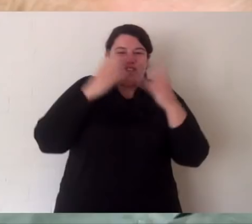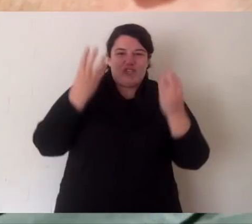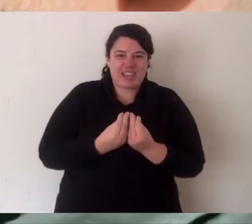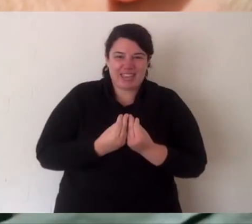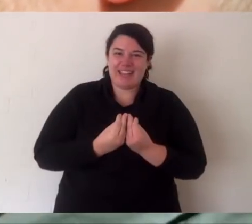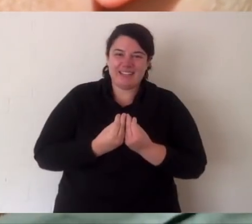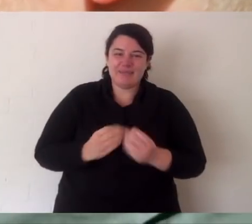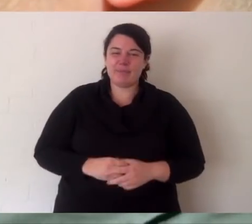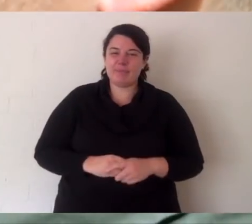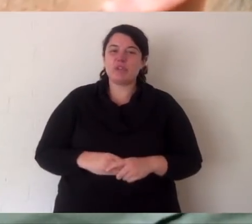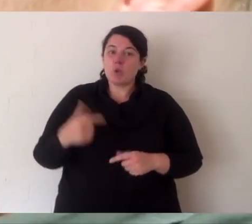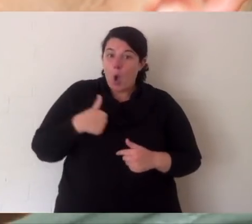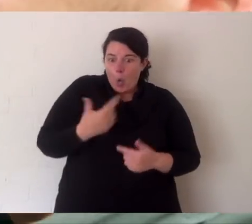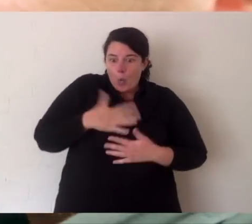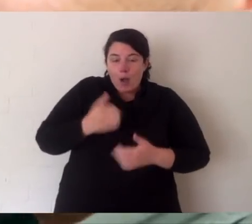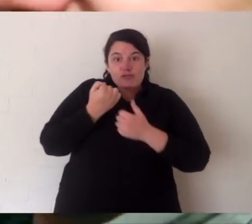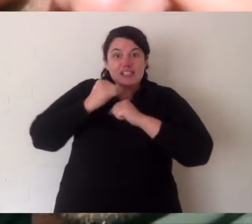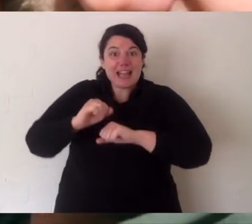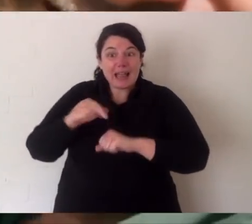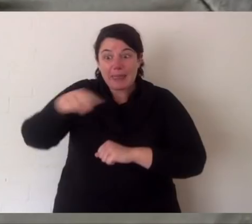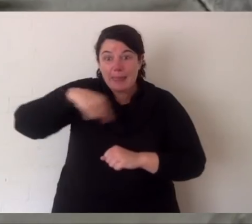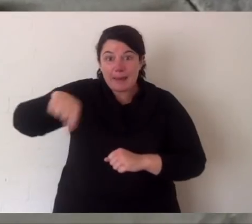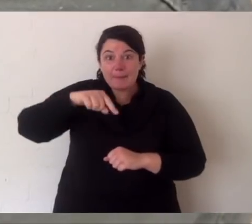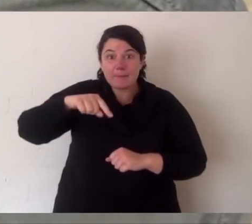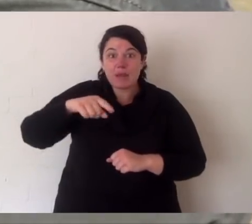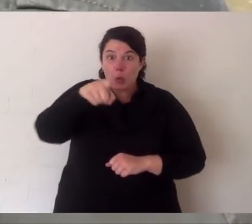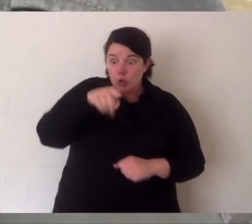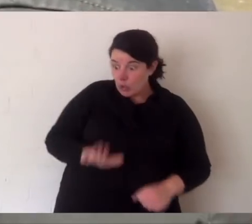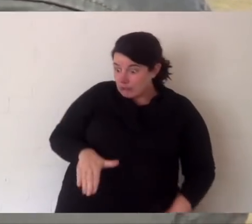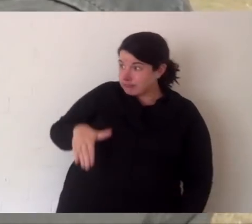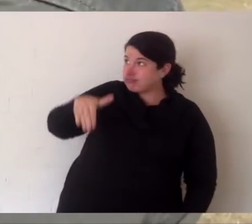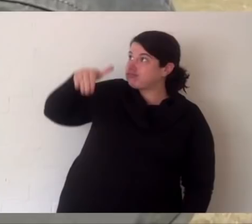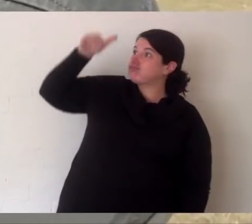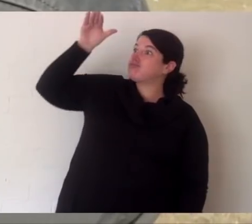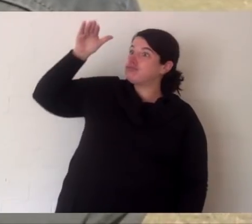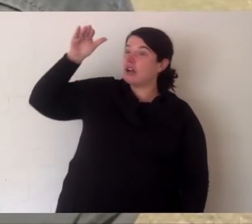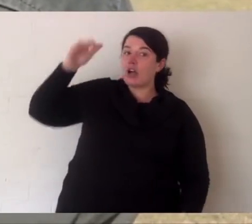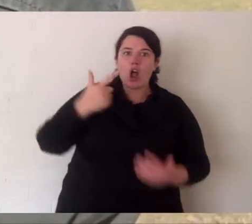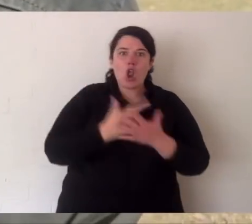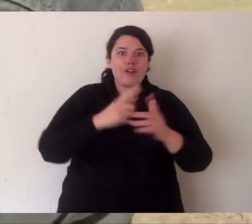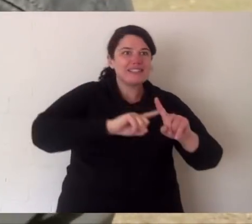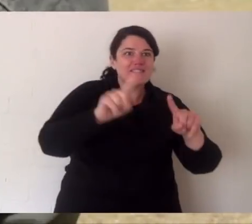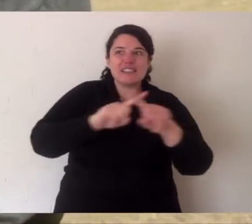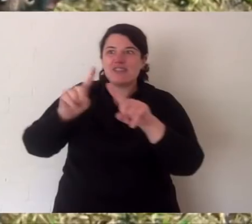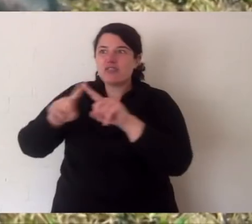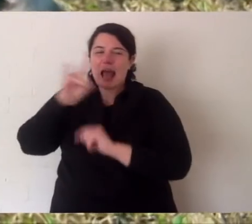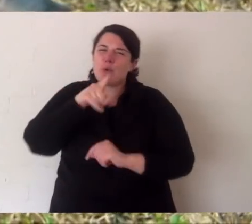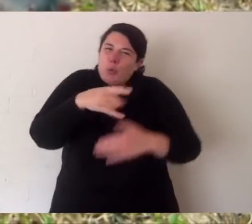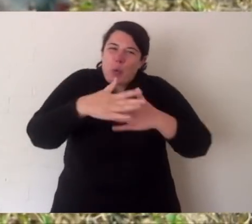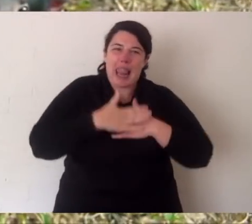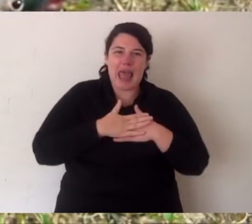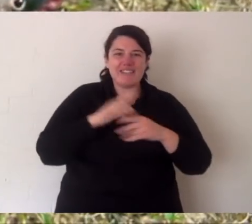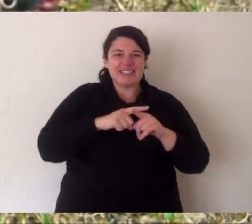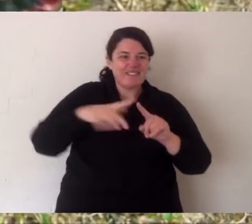be my favourite animal. I love everything about them and so that want to protect them and for you guys as you grow